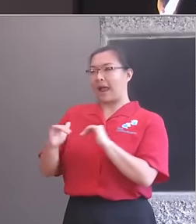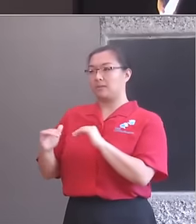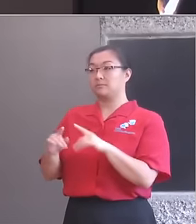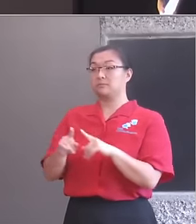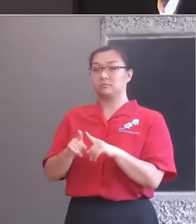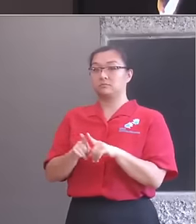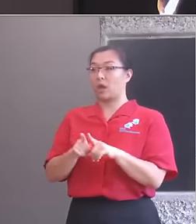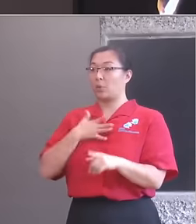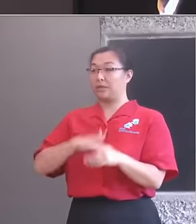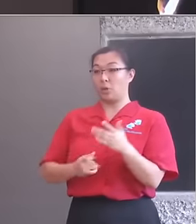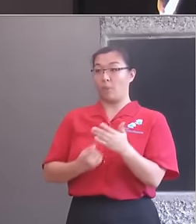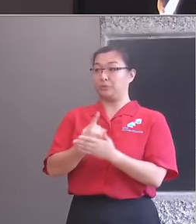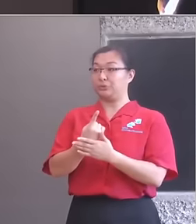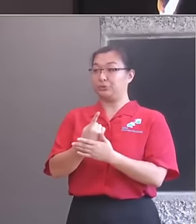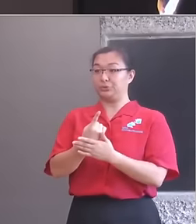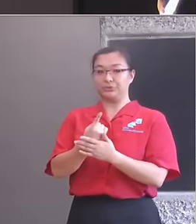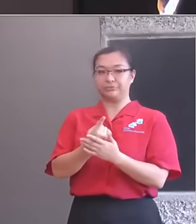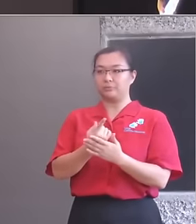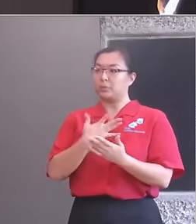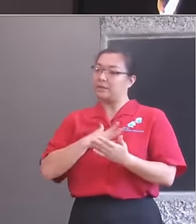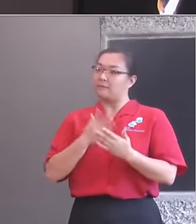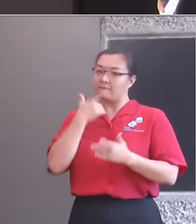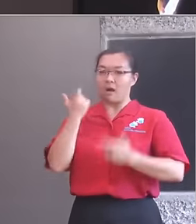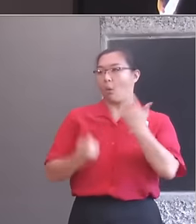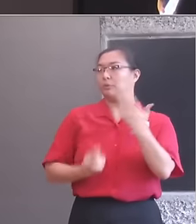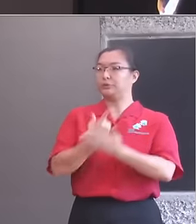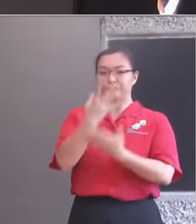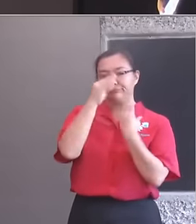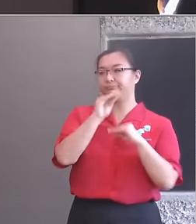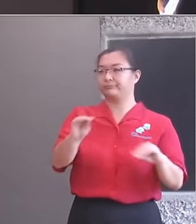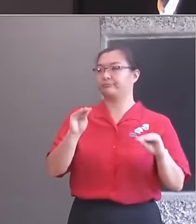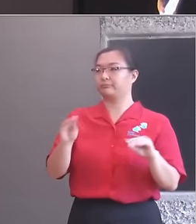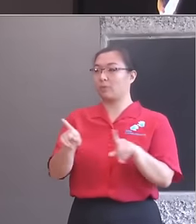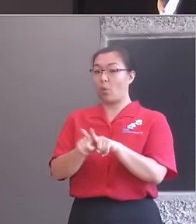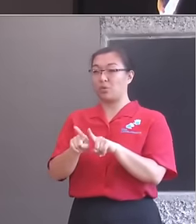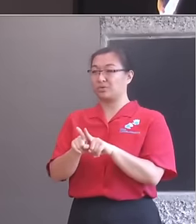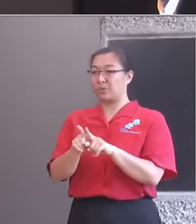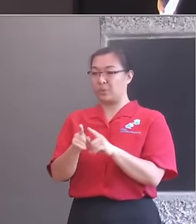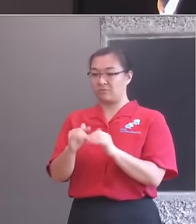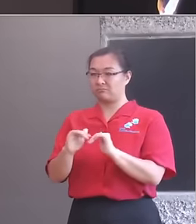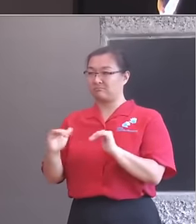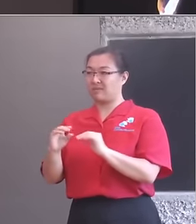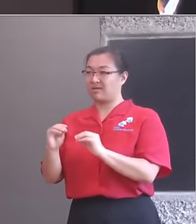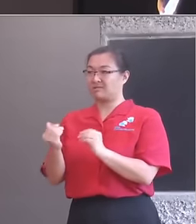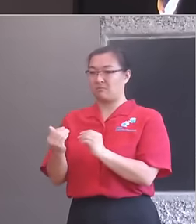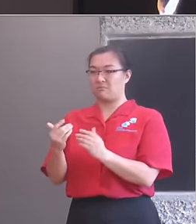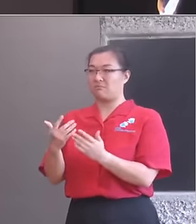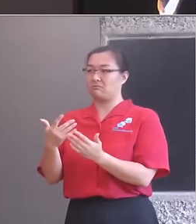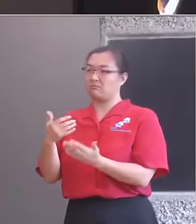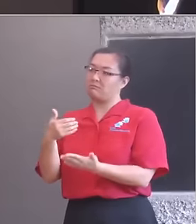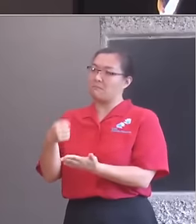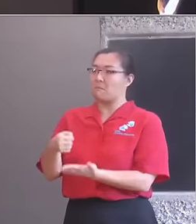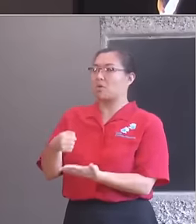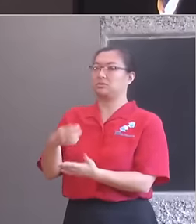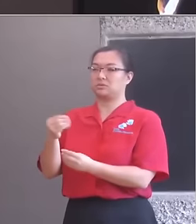strategy for public funding, stronger partnerships between providers, and clearer signposting for children and young